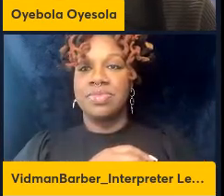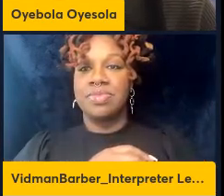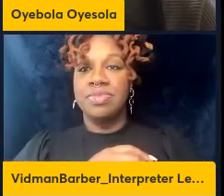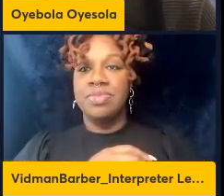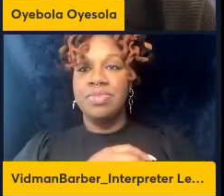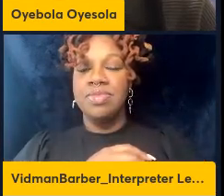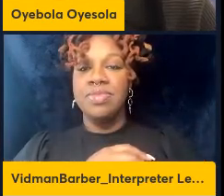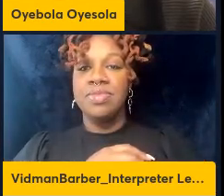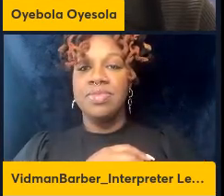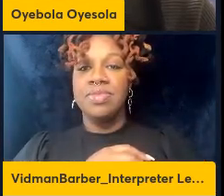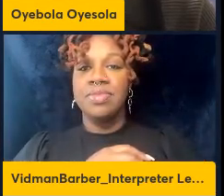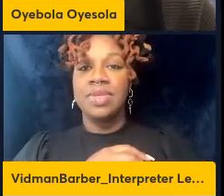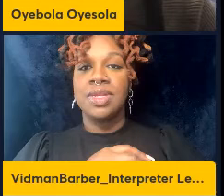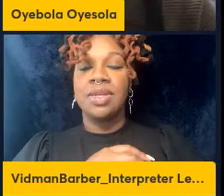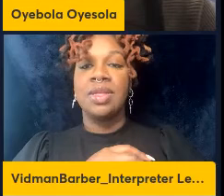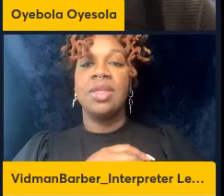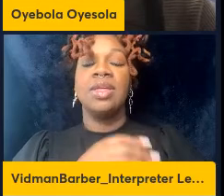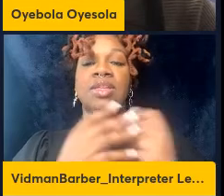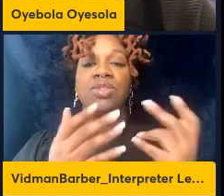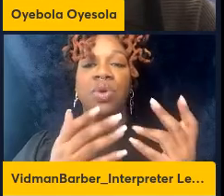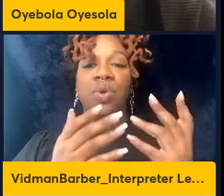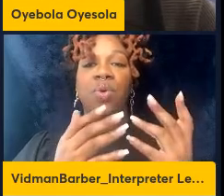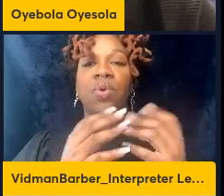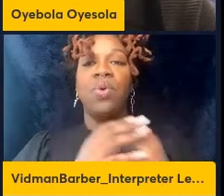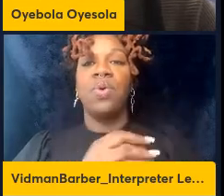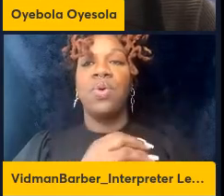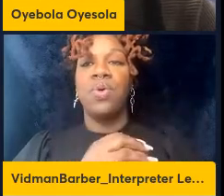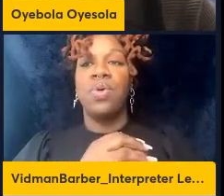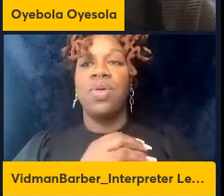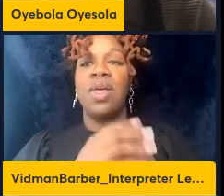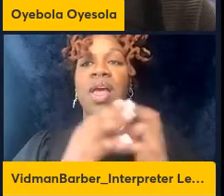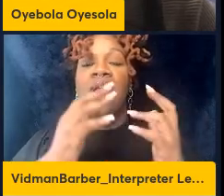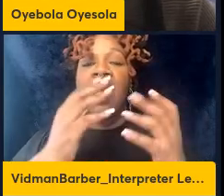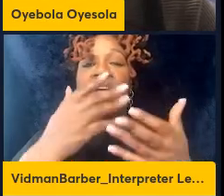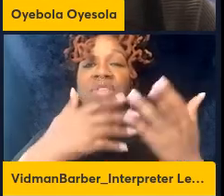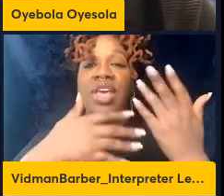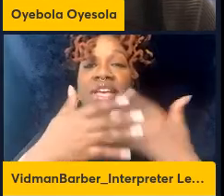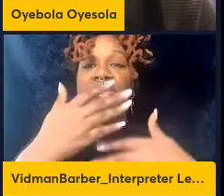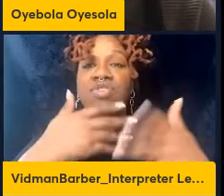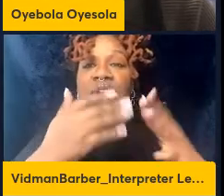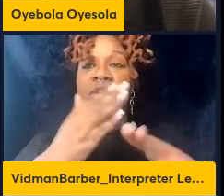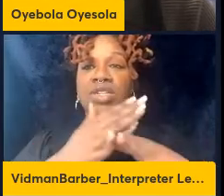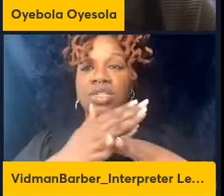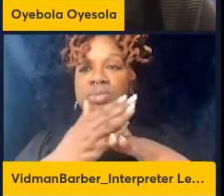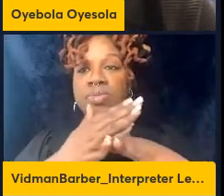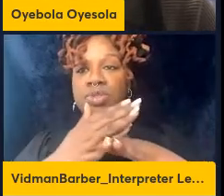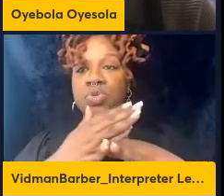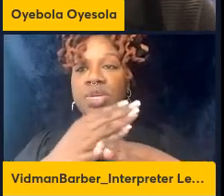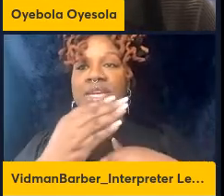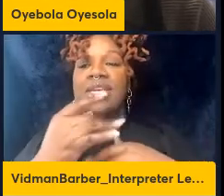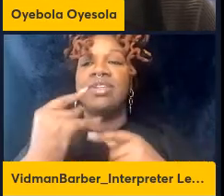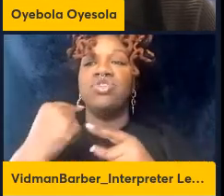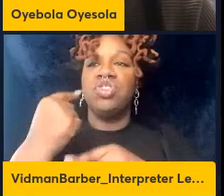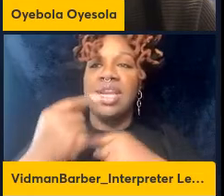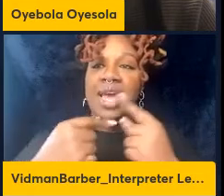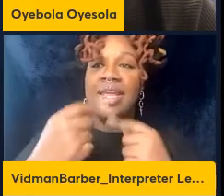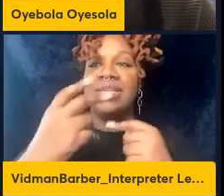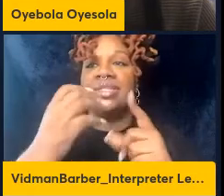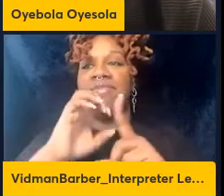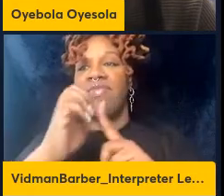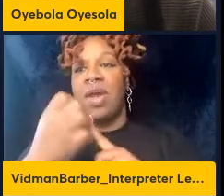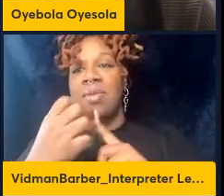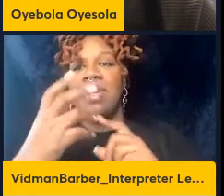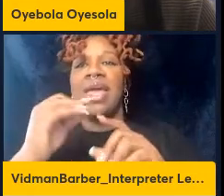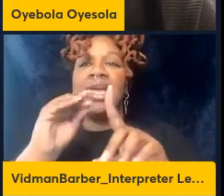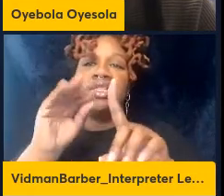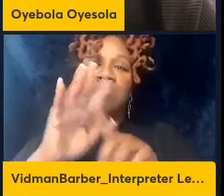so to ask this question are the interactions between genetic factors and environment as well